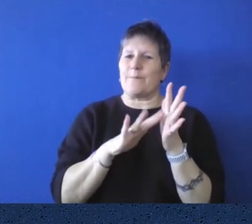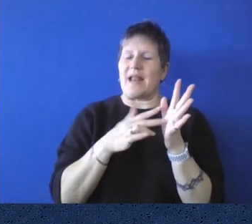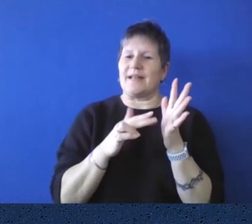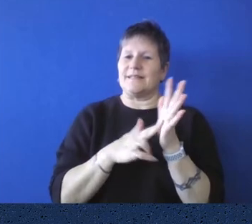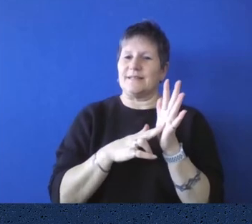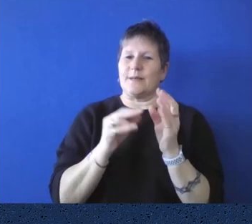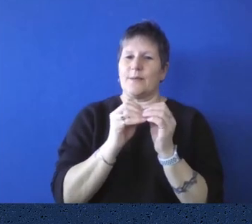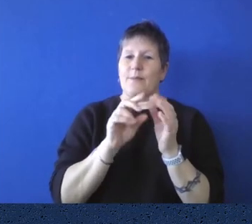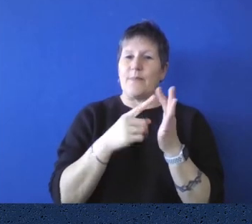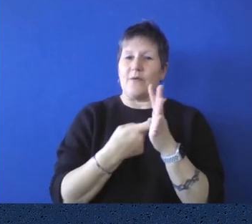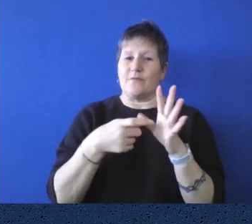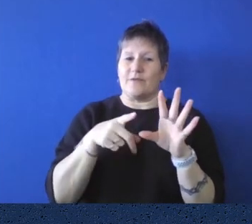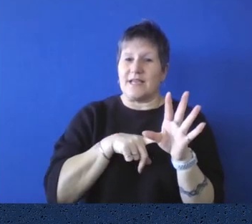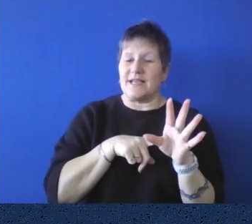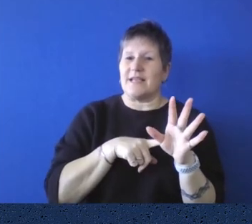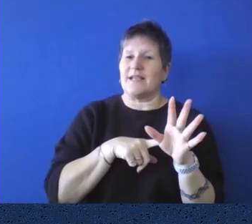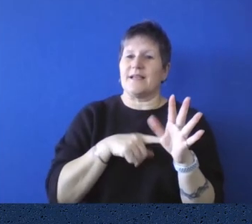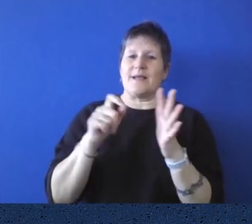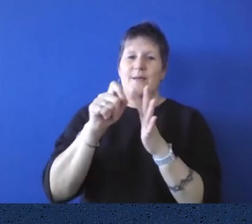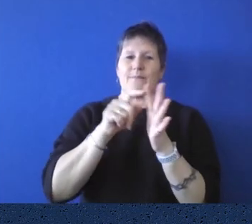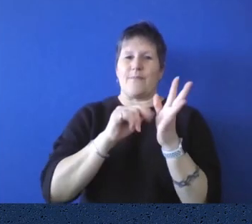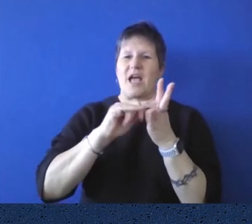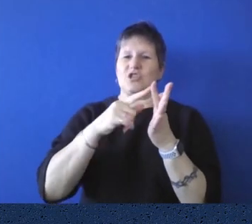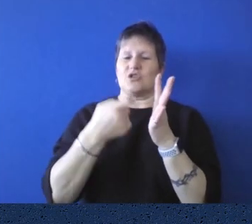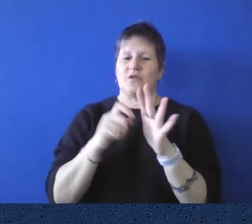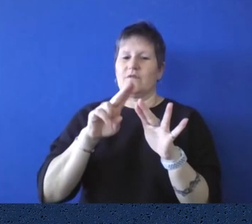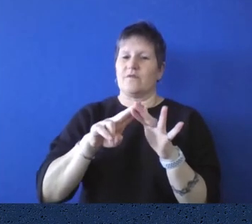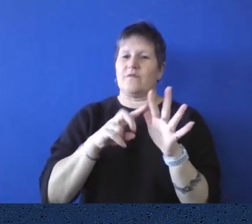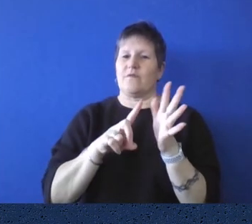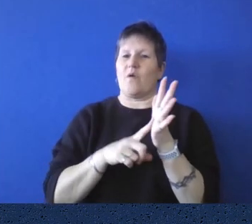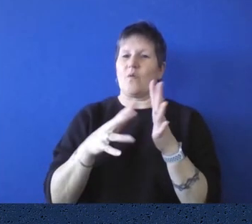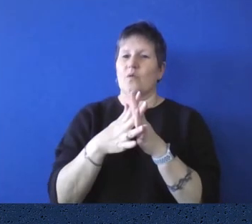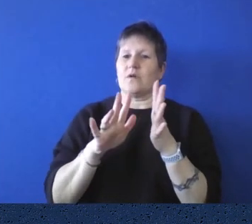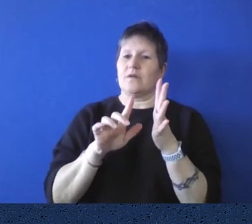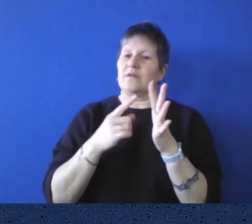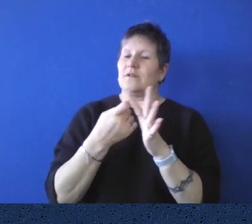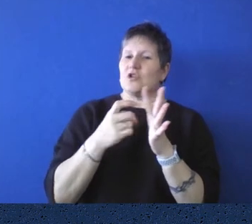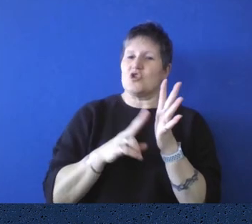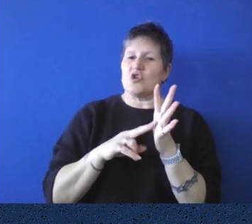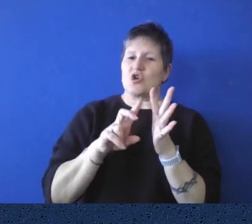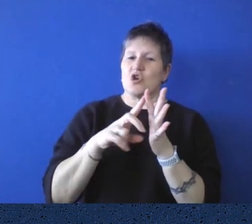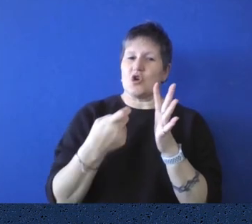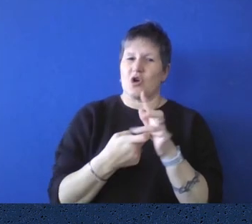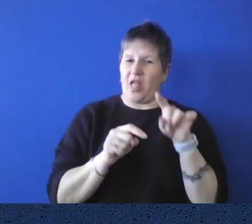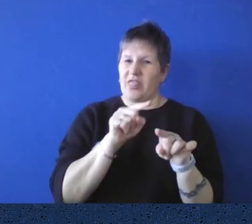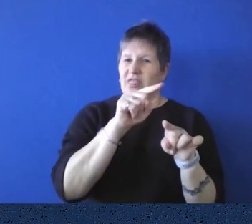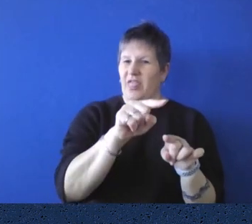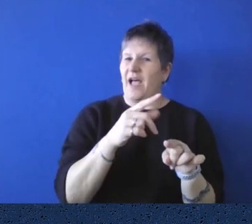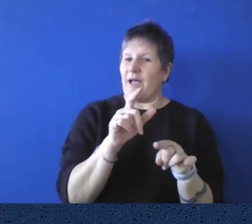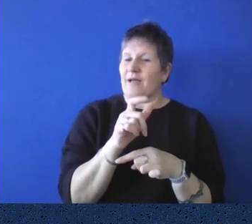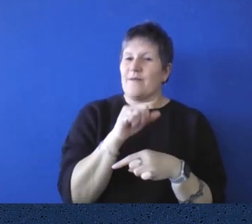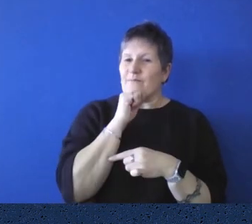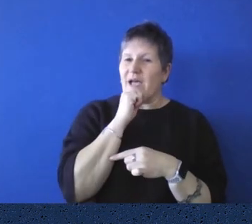Redmond Barry was sort of on a lot of committees he established as well. The State Library, the Law Library and